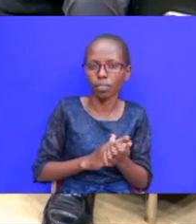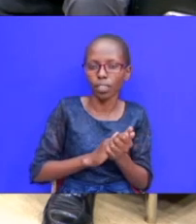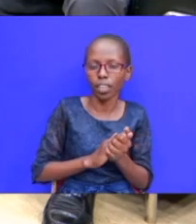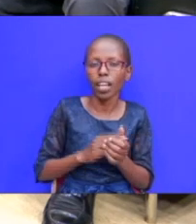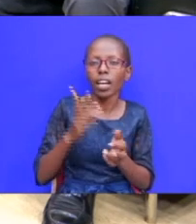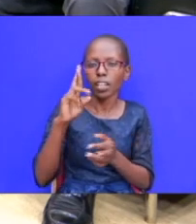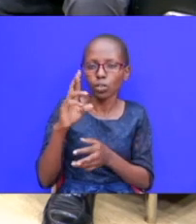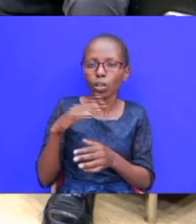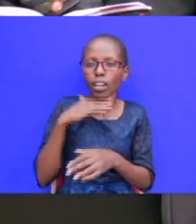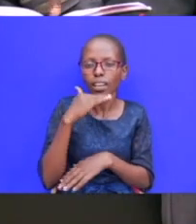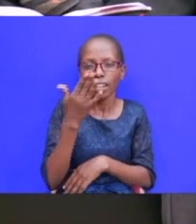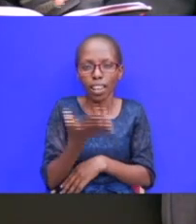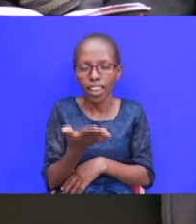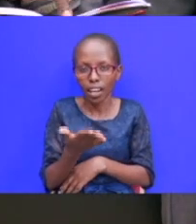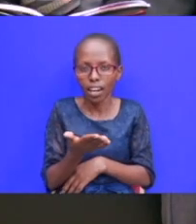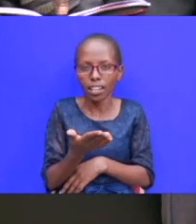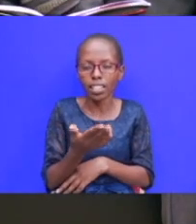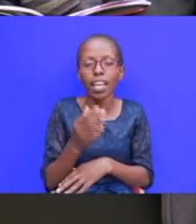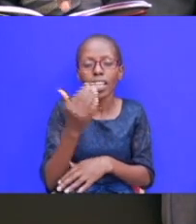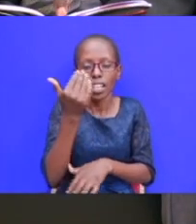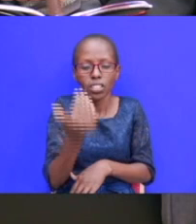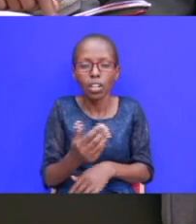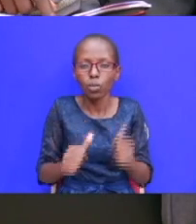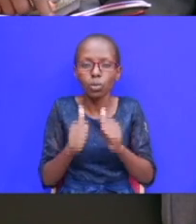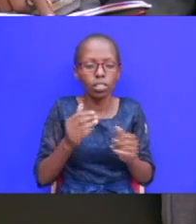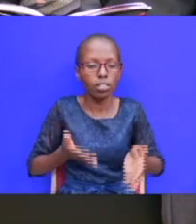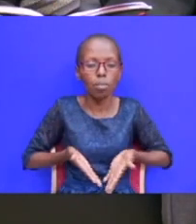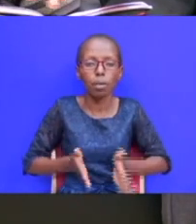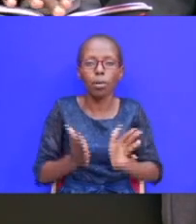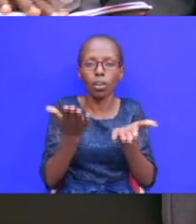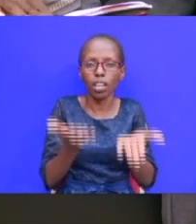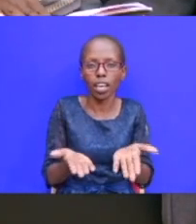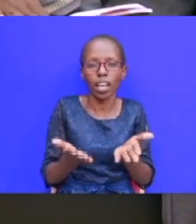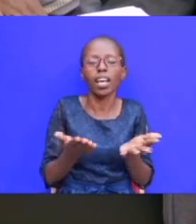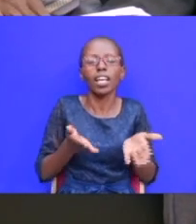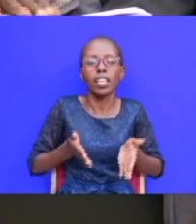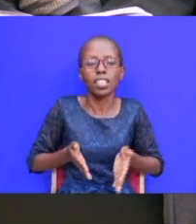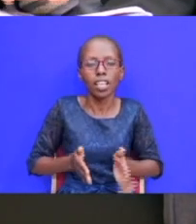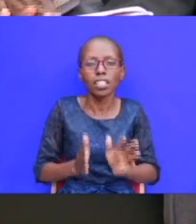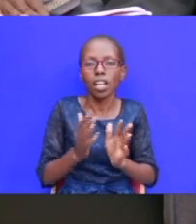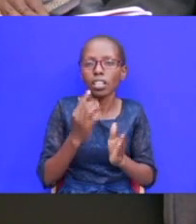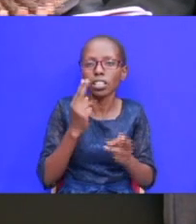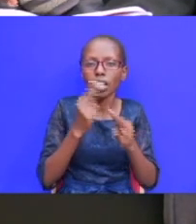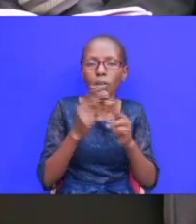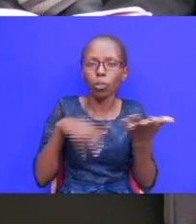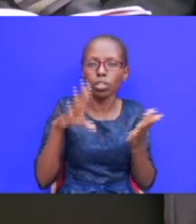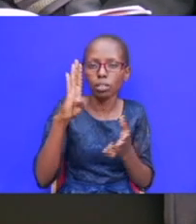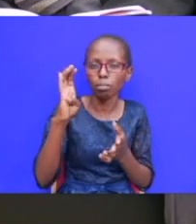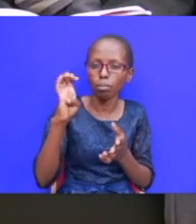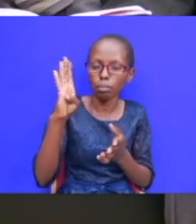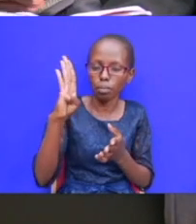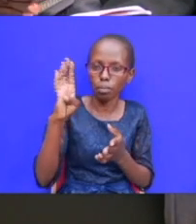dies in canon and the child be the child that is being born here is the child of hope called who benjamin so